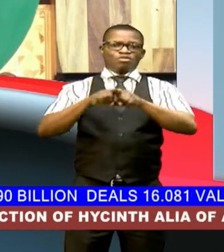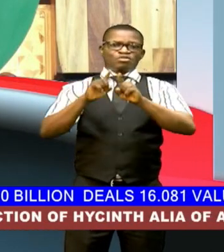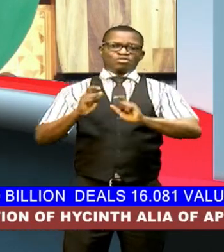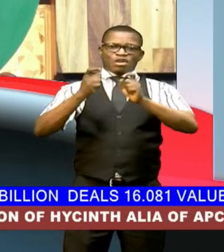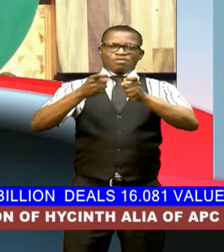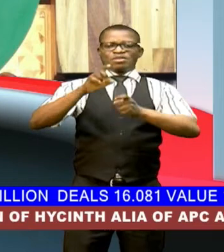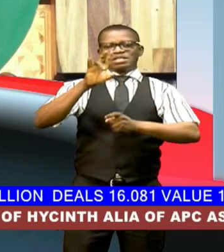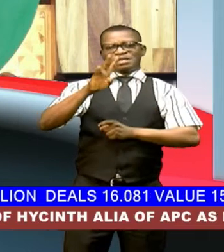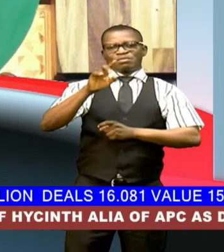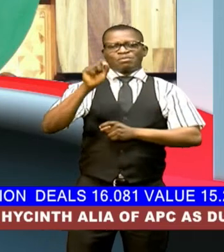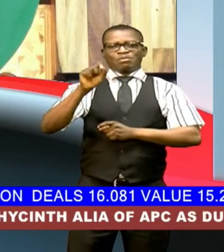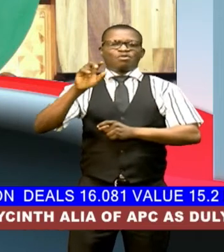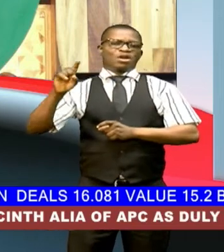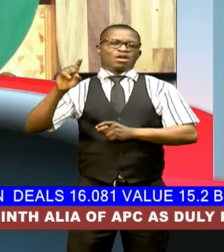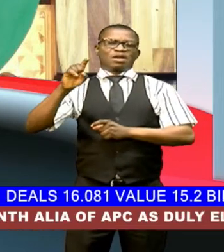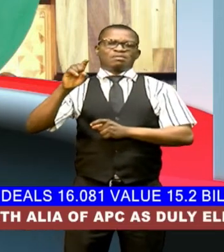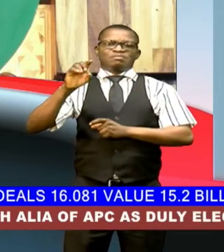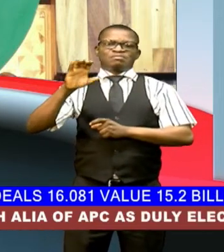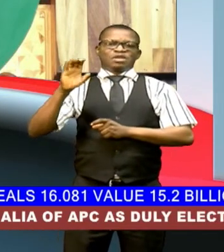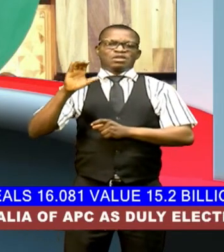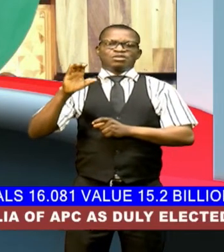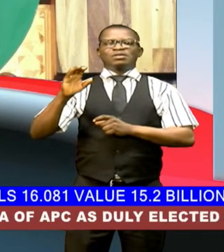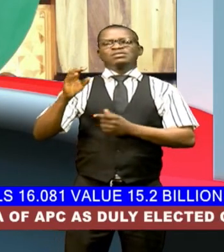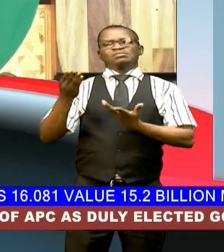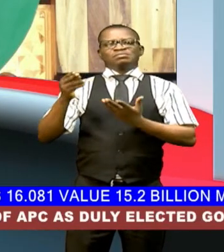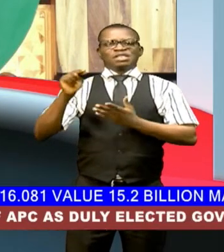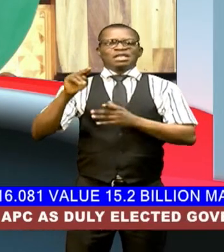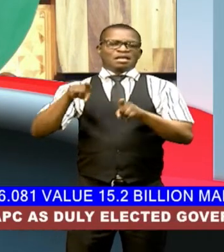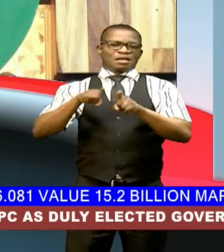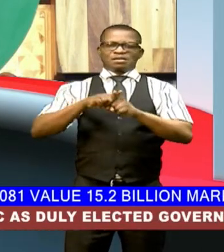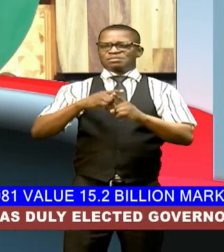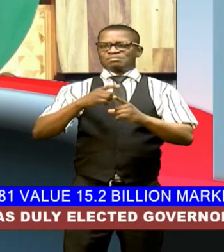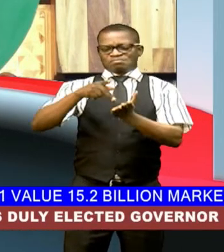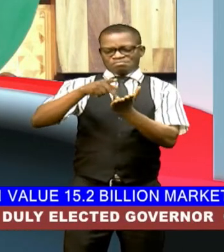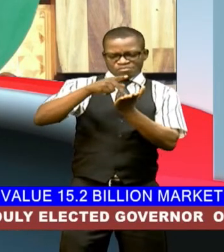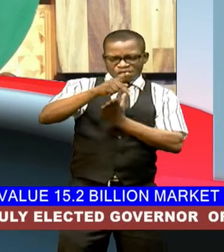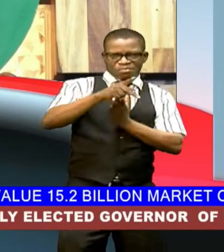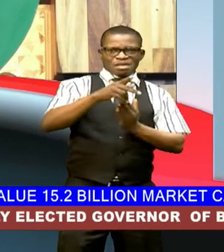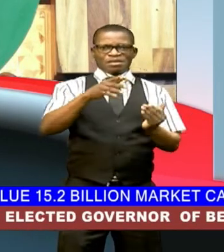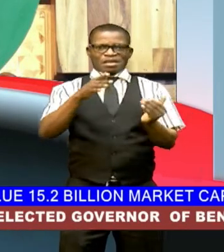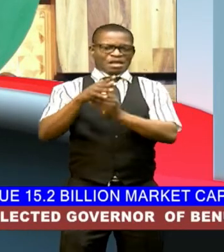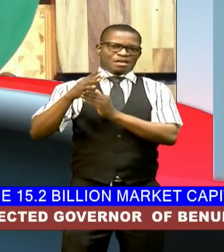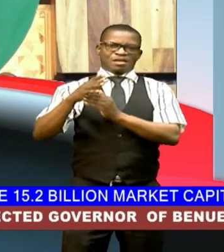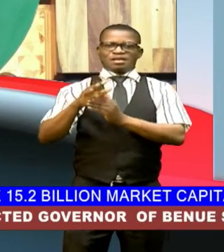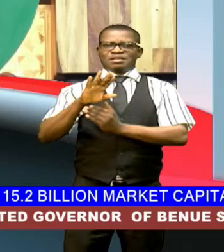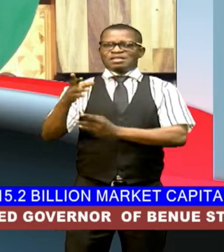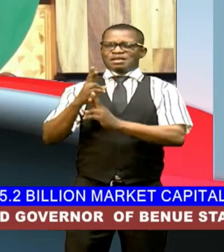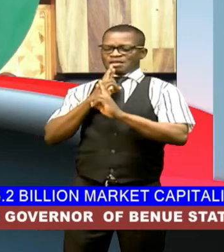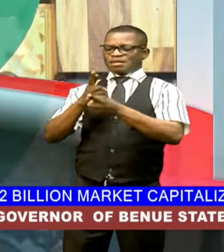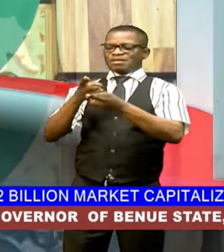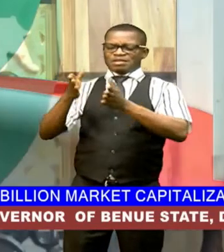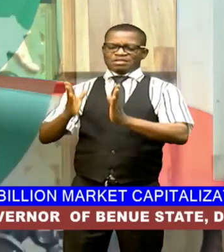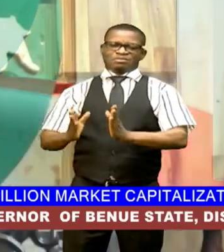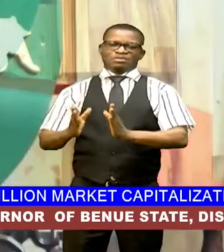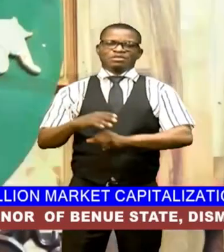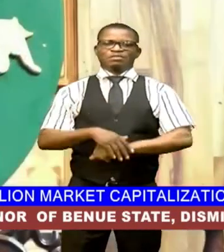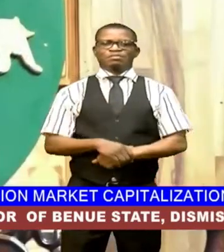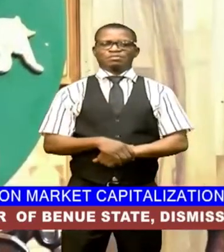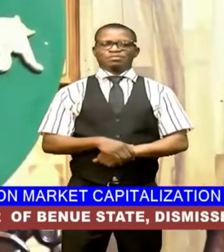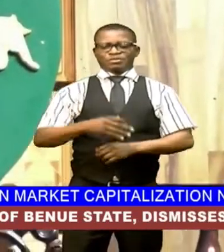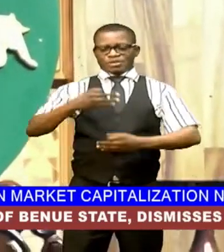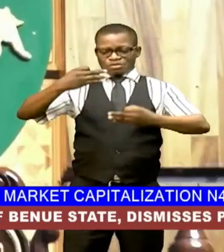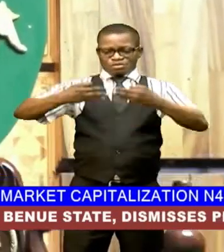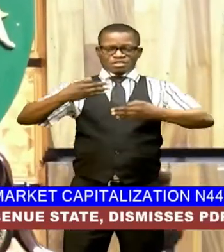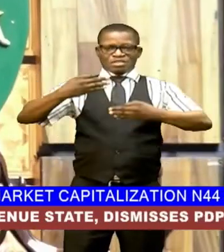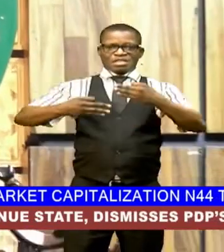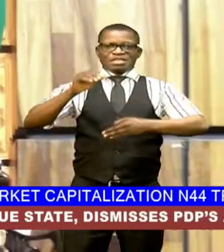a sum of 100 million naira as damages in favor of the applicant against the respondents justice